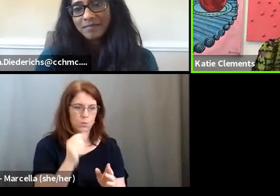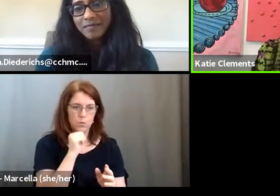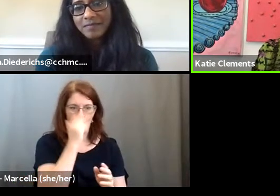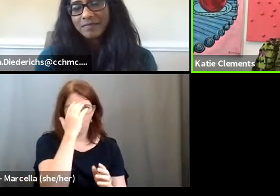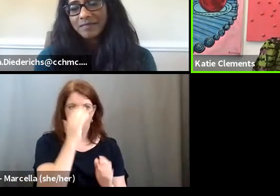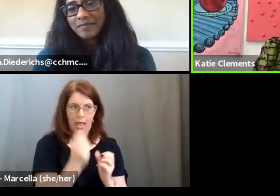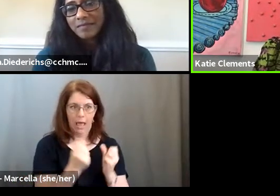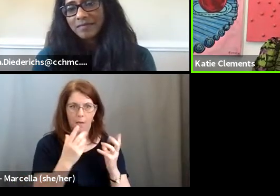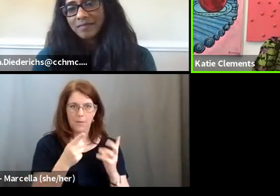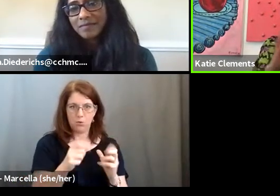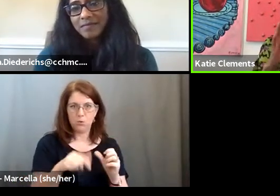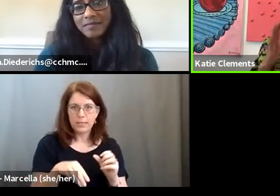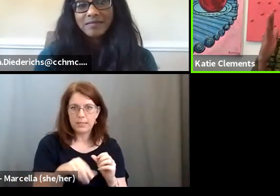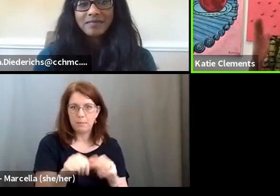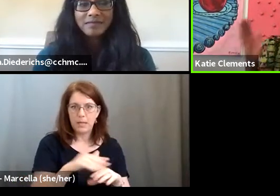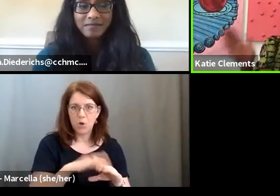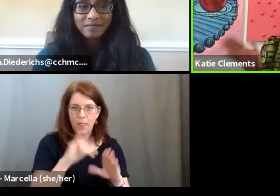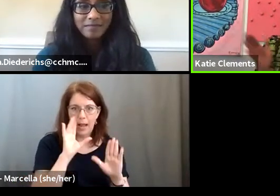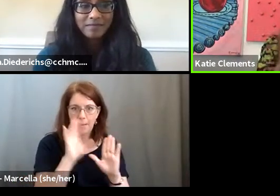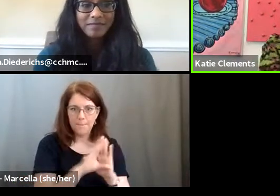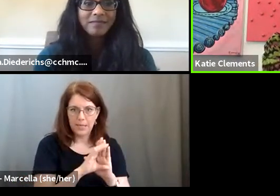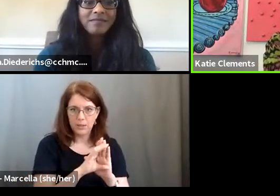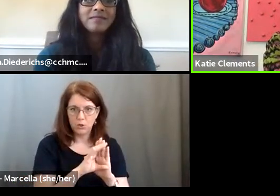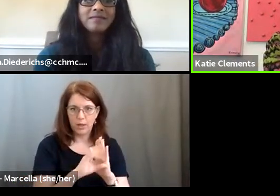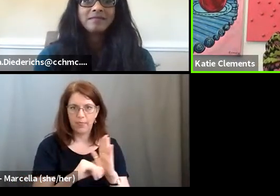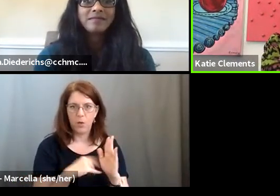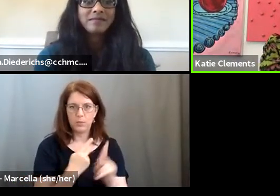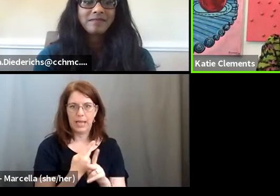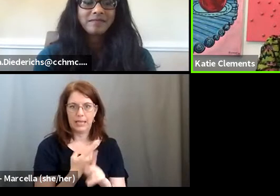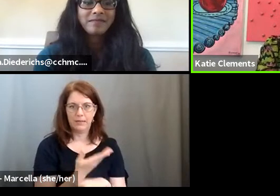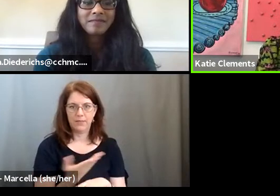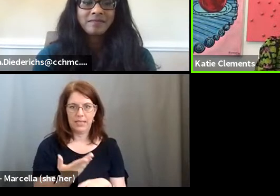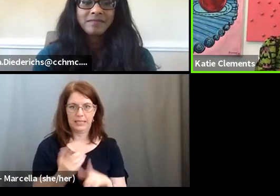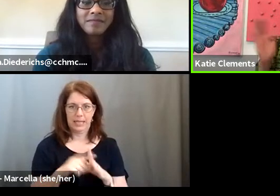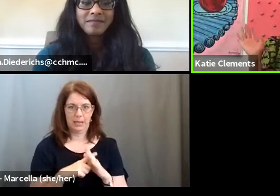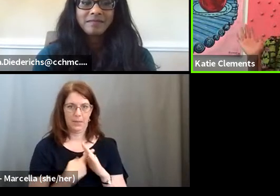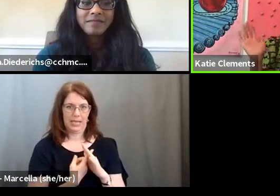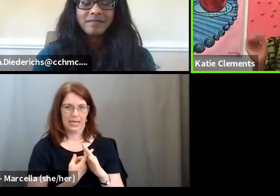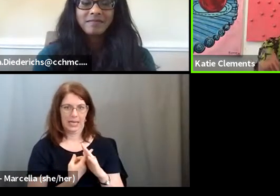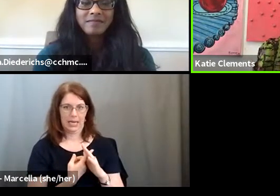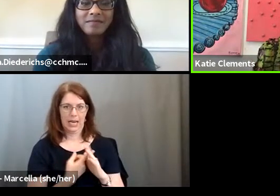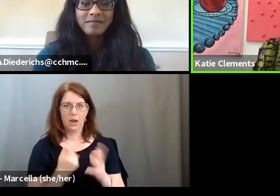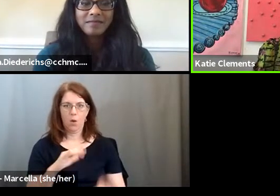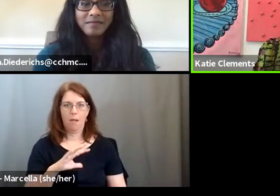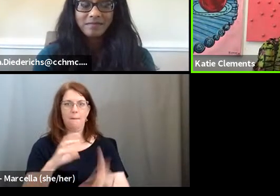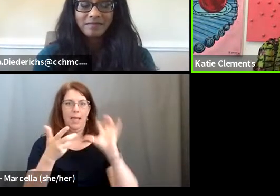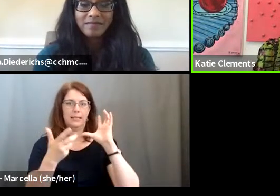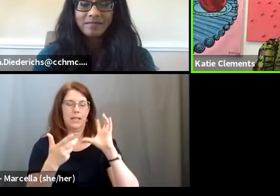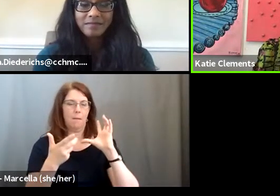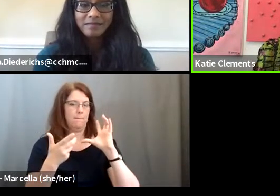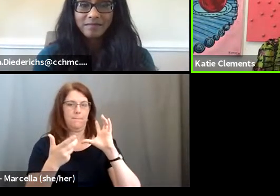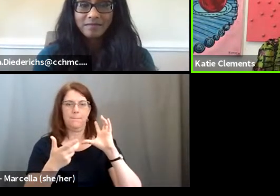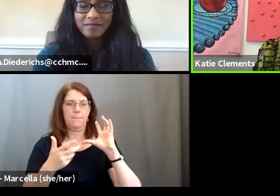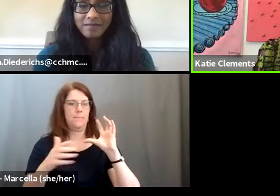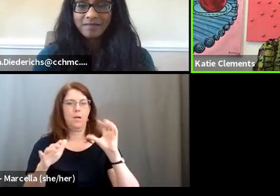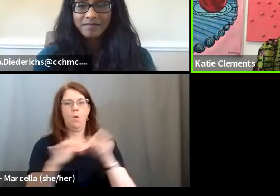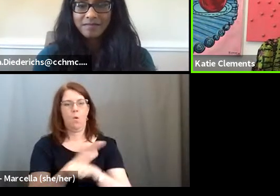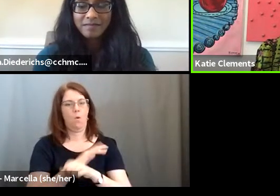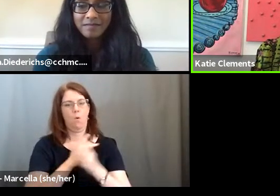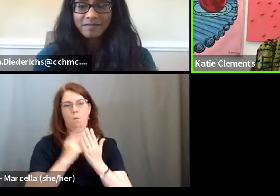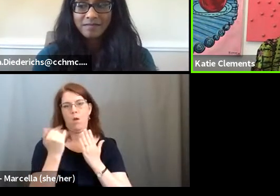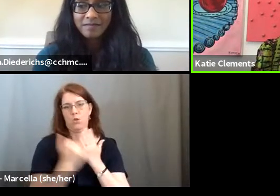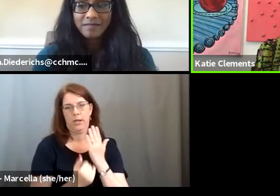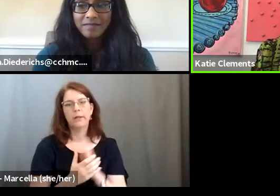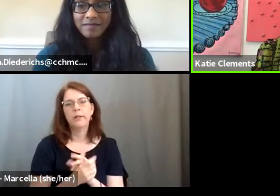can spend on that image or those type of like practical things at the beginning, I think can just mess up and blow up a whole project. So